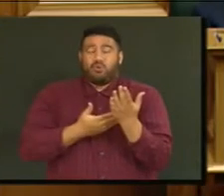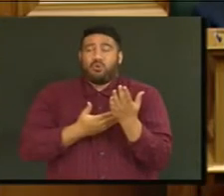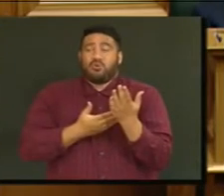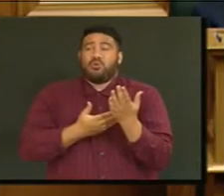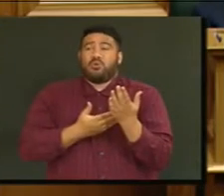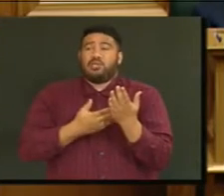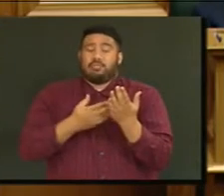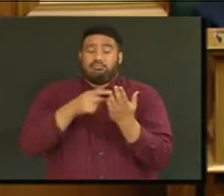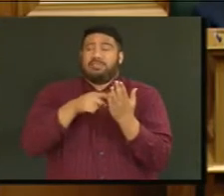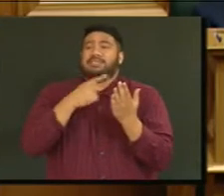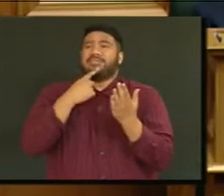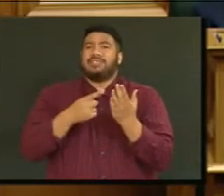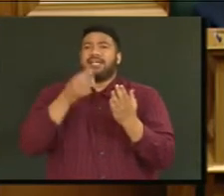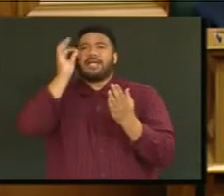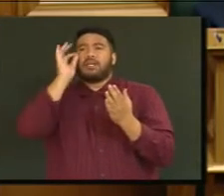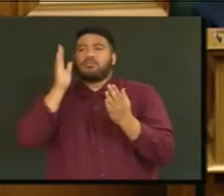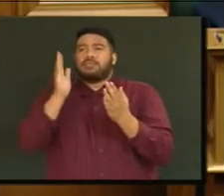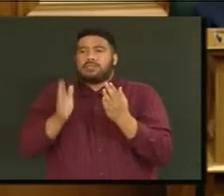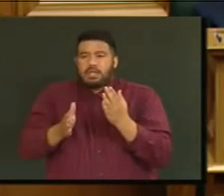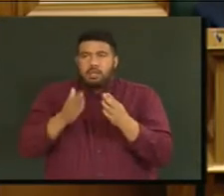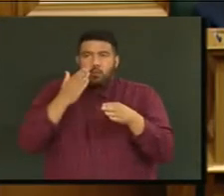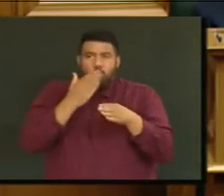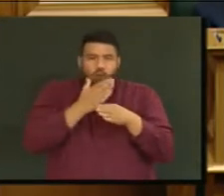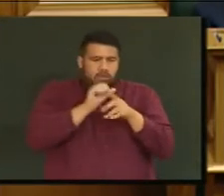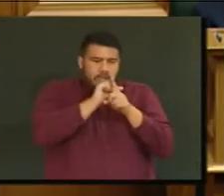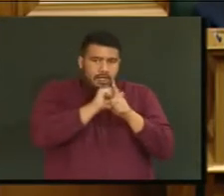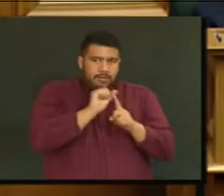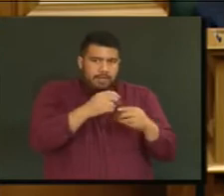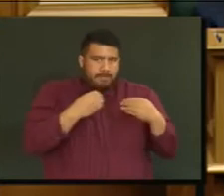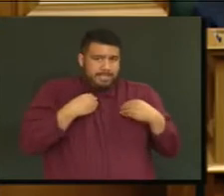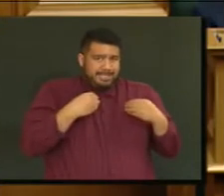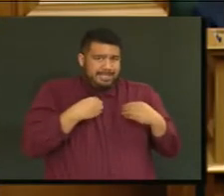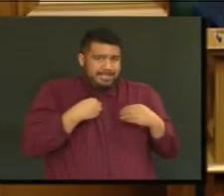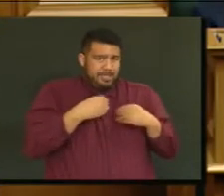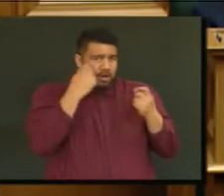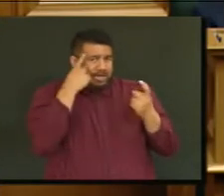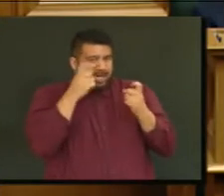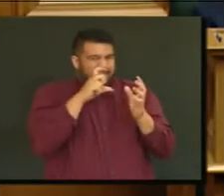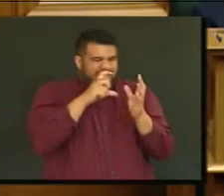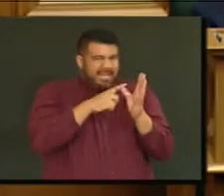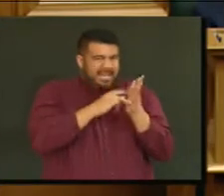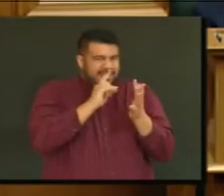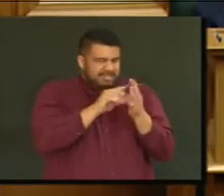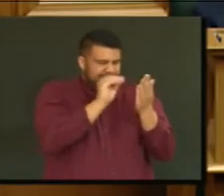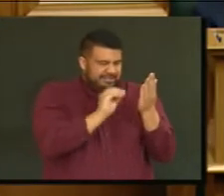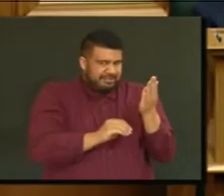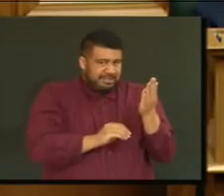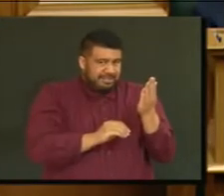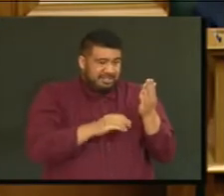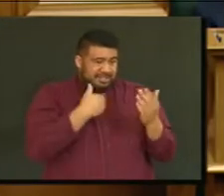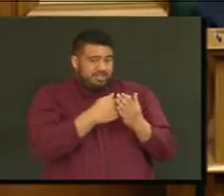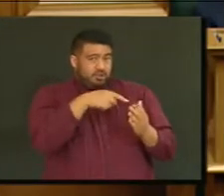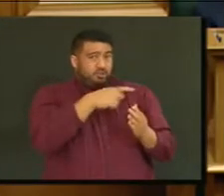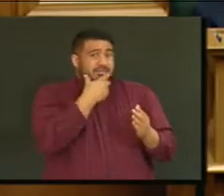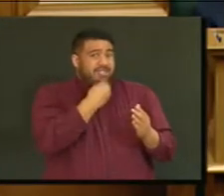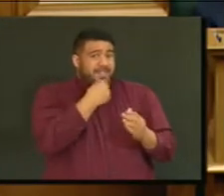working on business cases for the fund this December, and if so, how does he expect a fund that